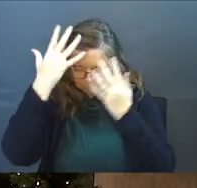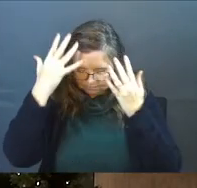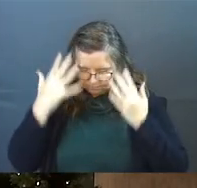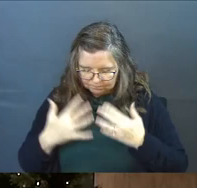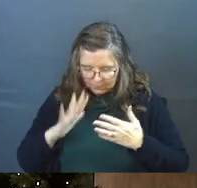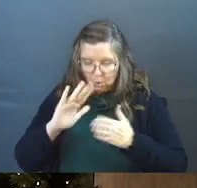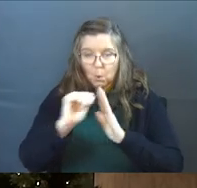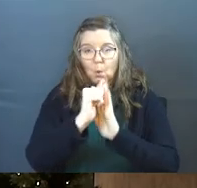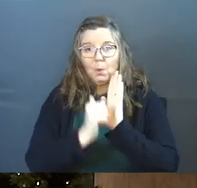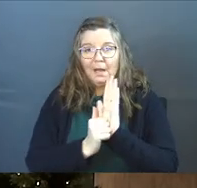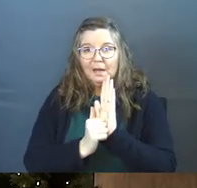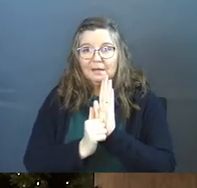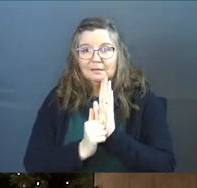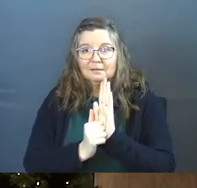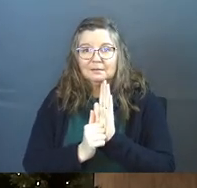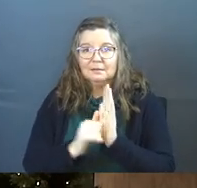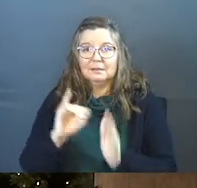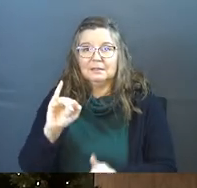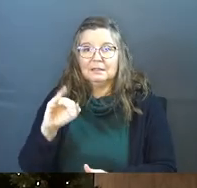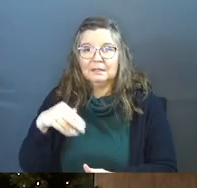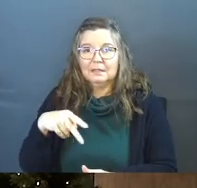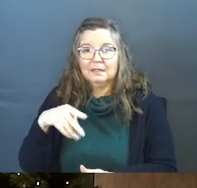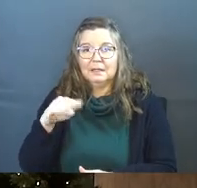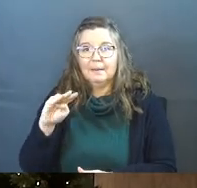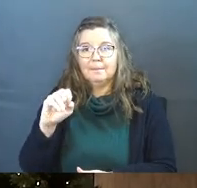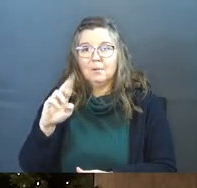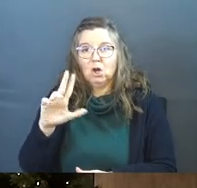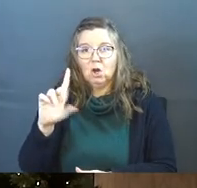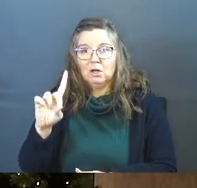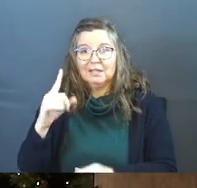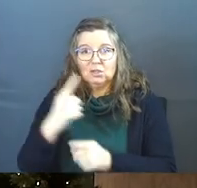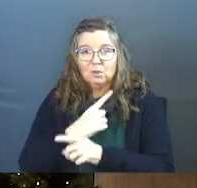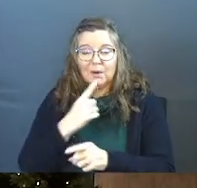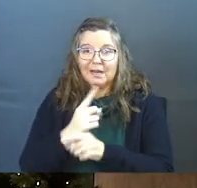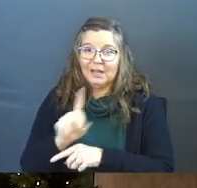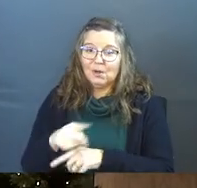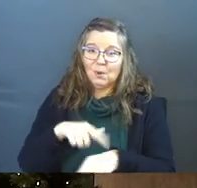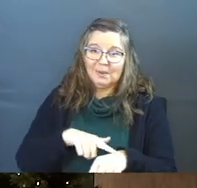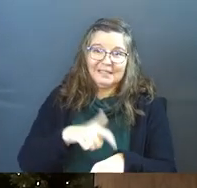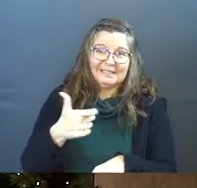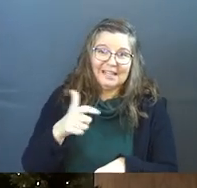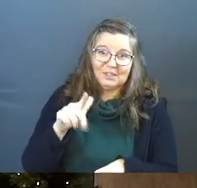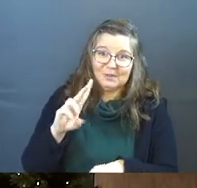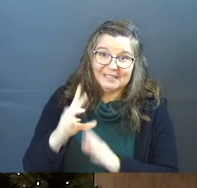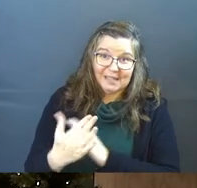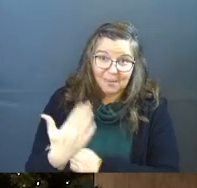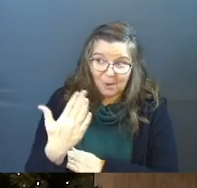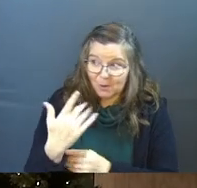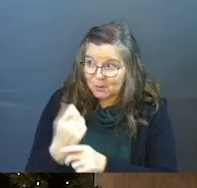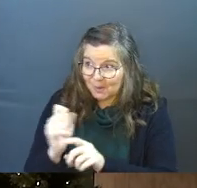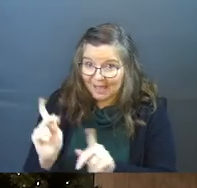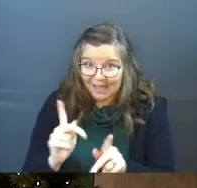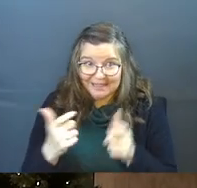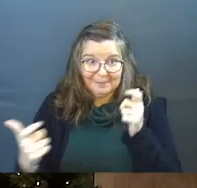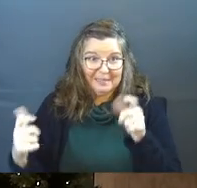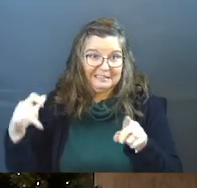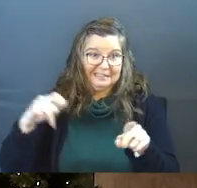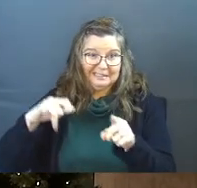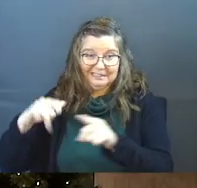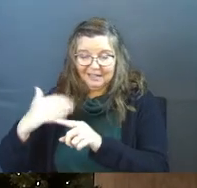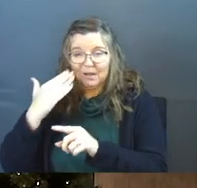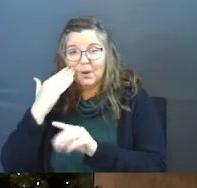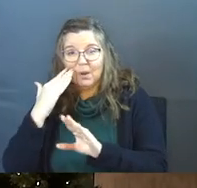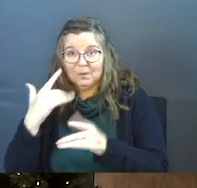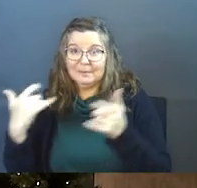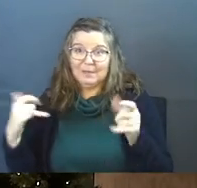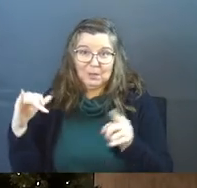your account. And I said imparted righteousness right here in church, and it's only 1026 in the morning. Are you okay? It's a lot, I